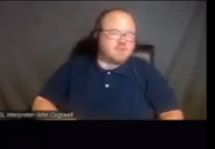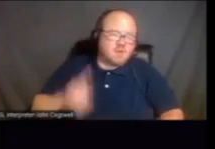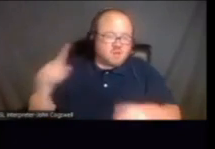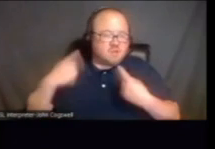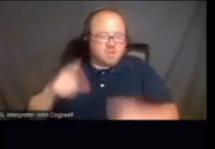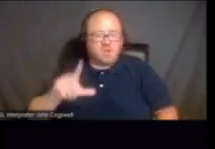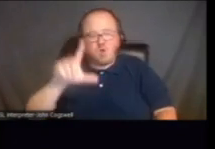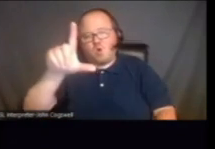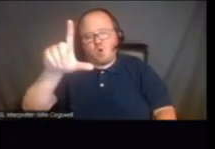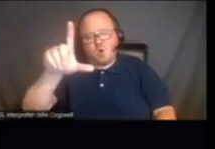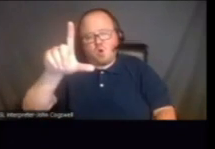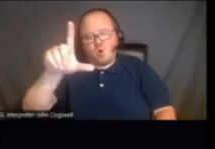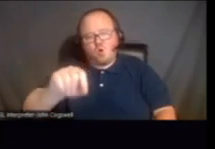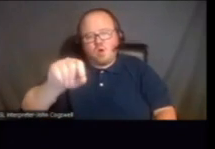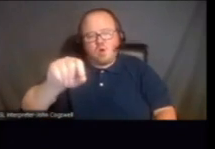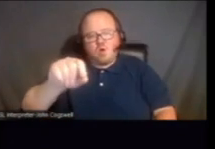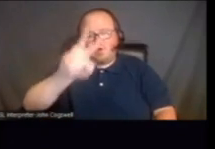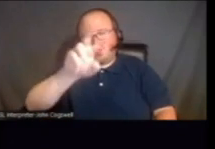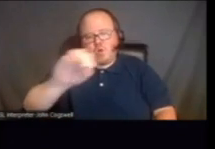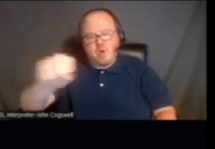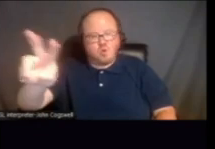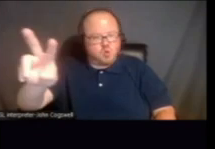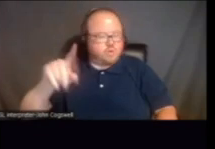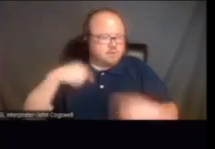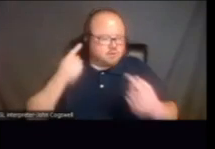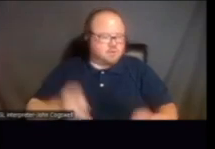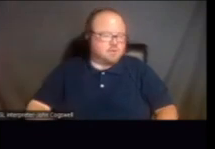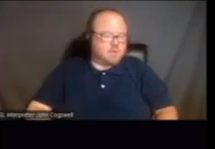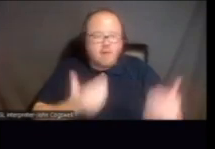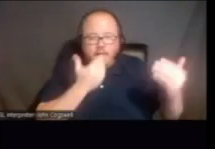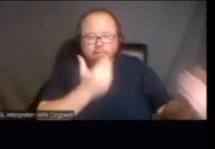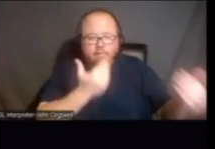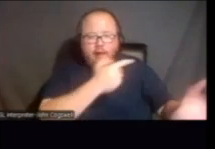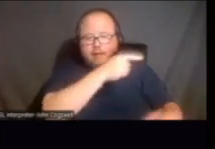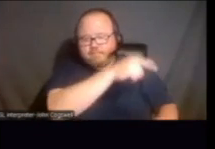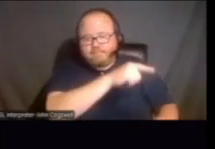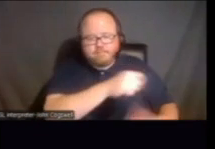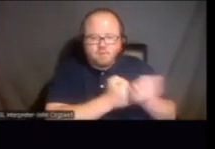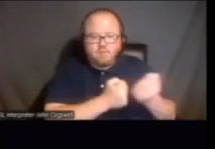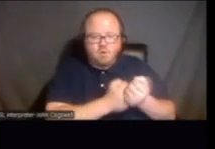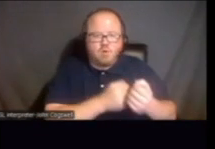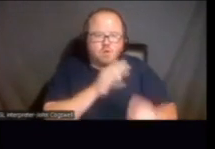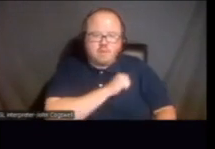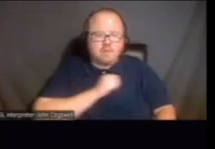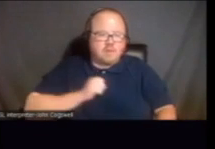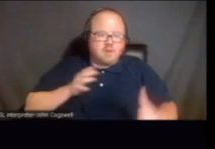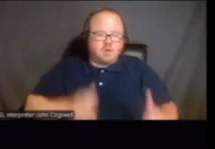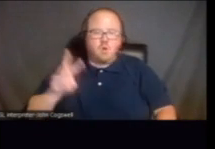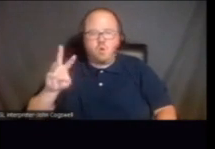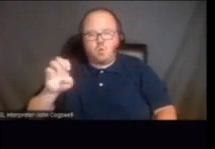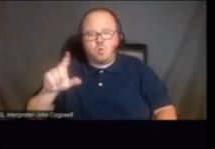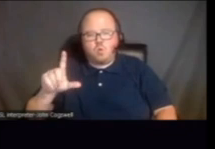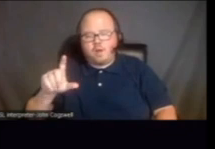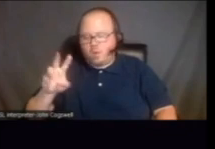since 2002. Thanks to the support of the then Senator Wesley Chesbrough,